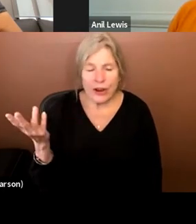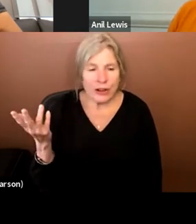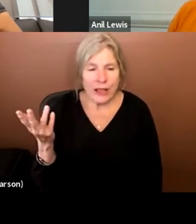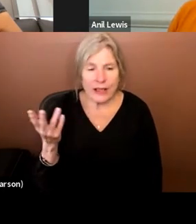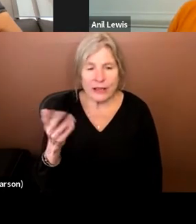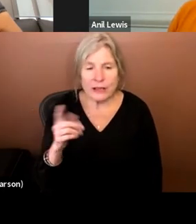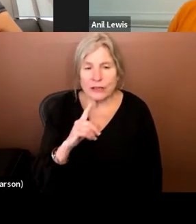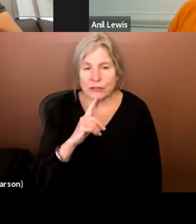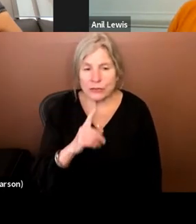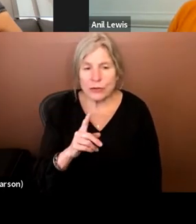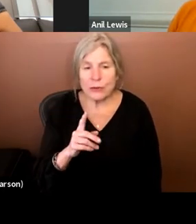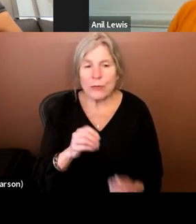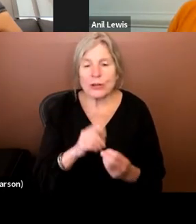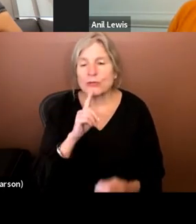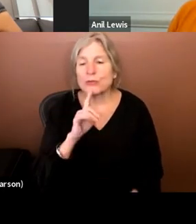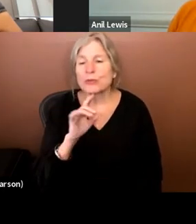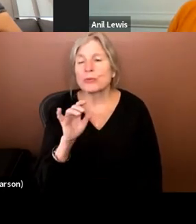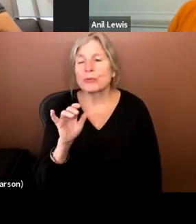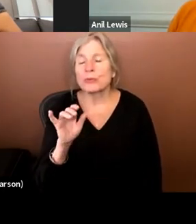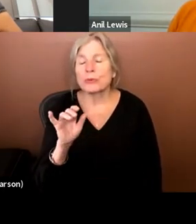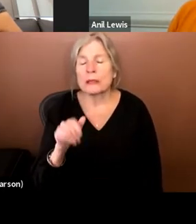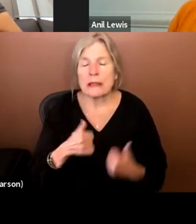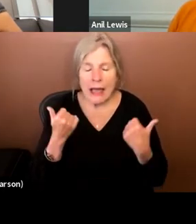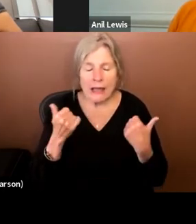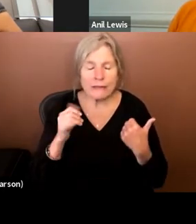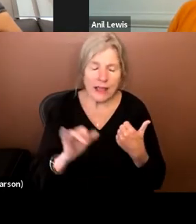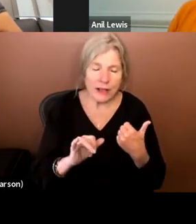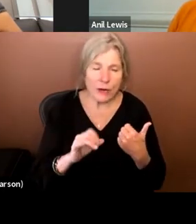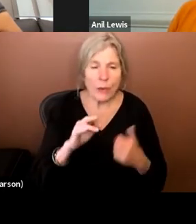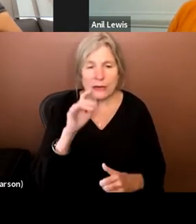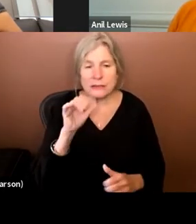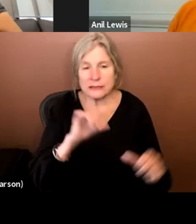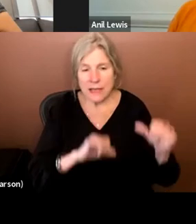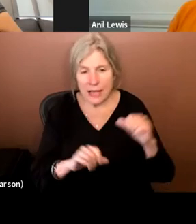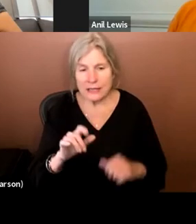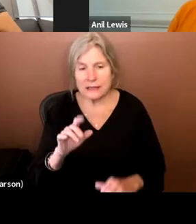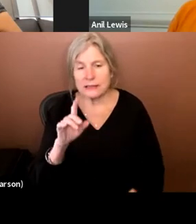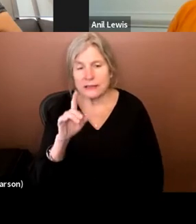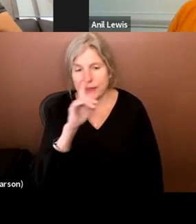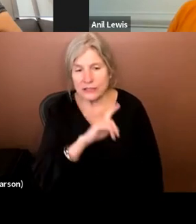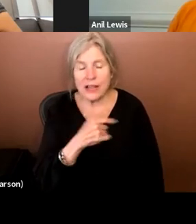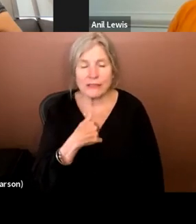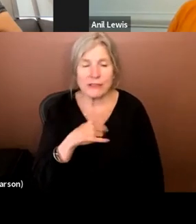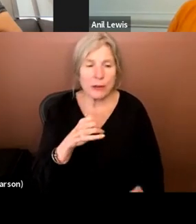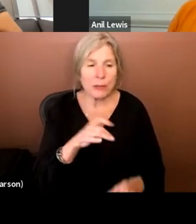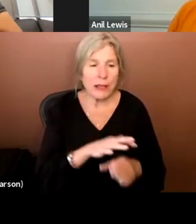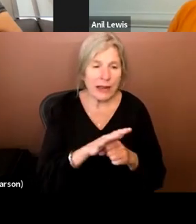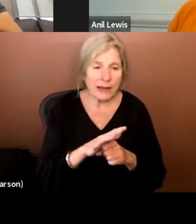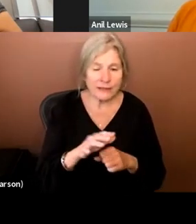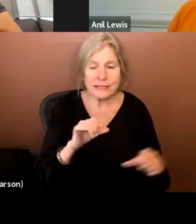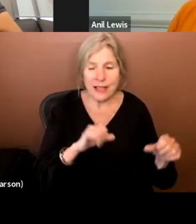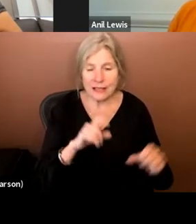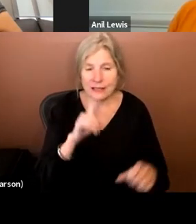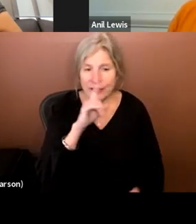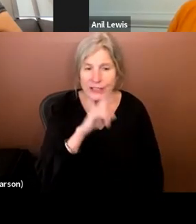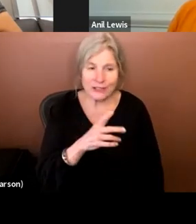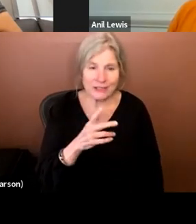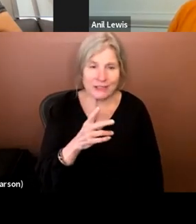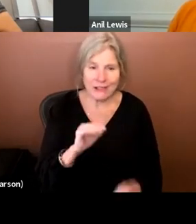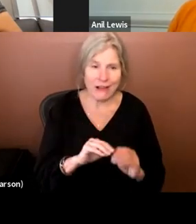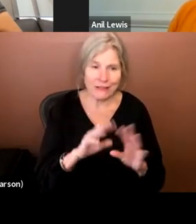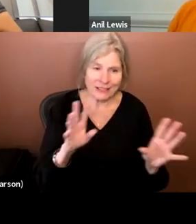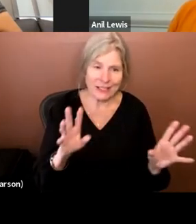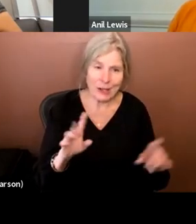like true, like more true life fiction or science fiction, I've done plenty of science fiction, obviously. Um, but, uh,